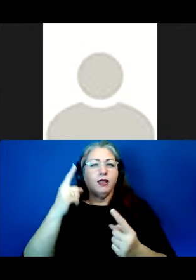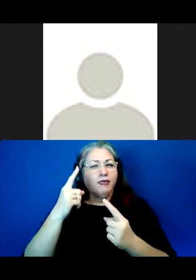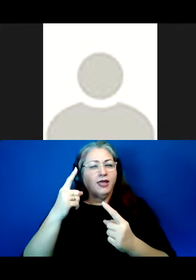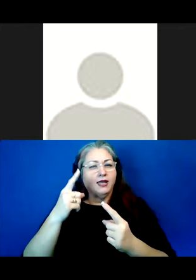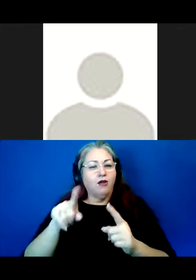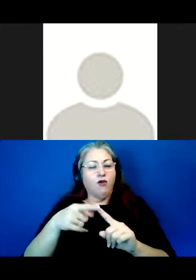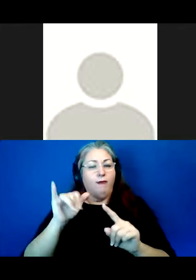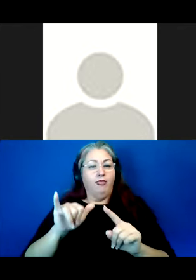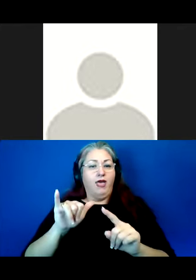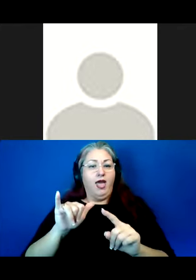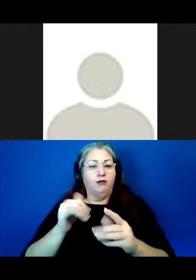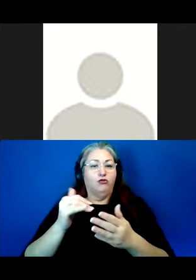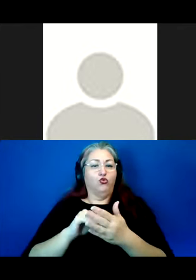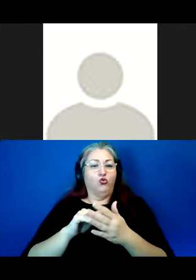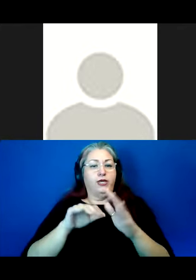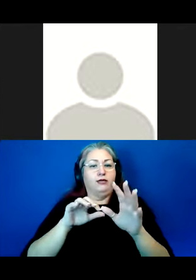a reclamation lens.